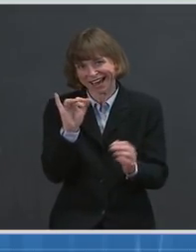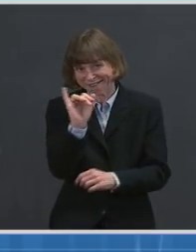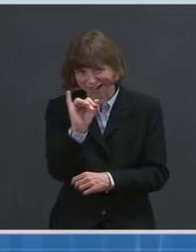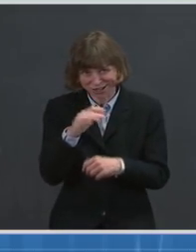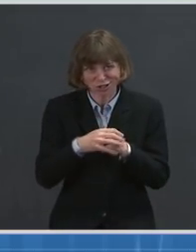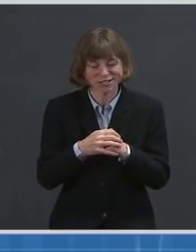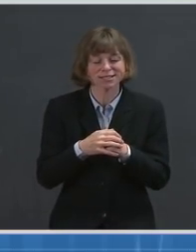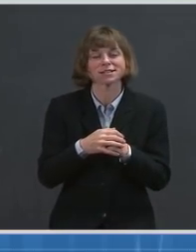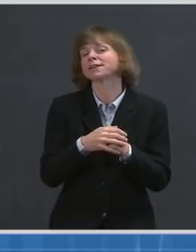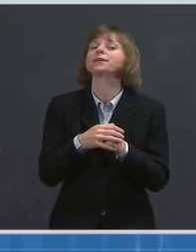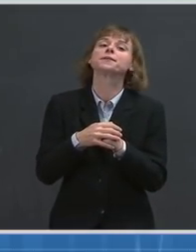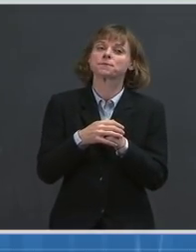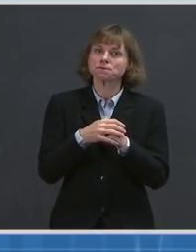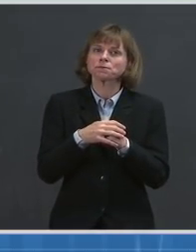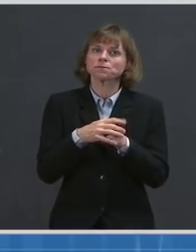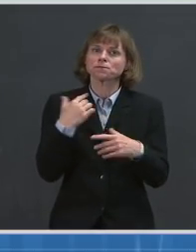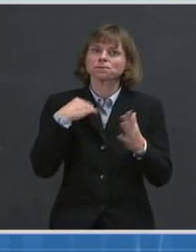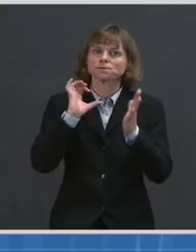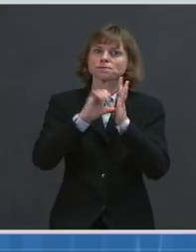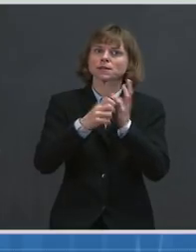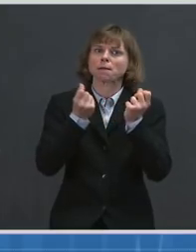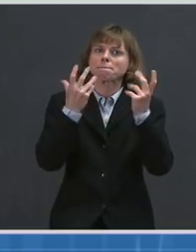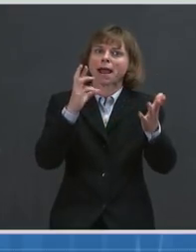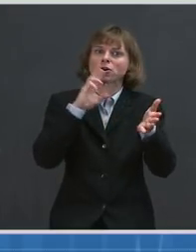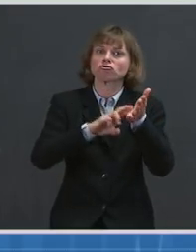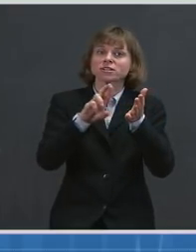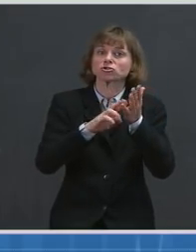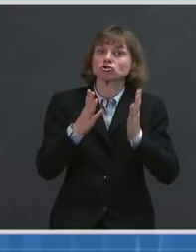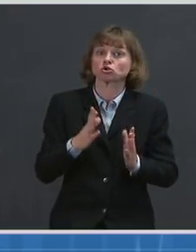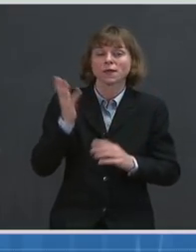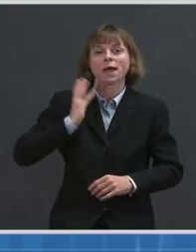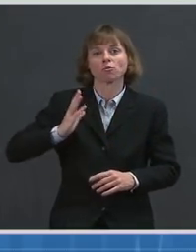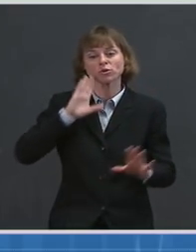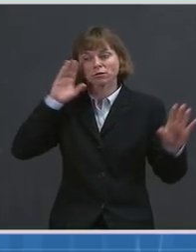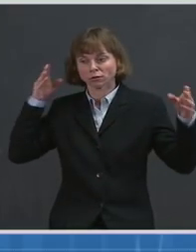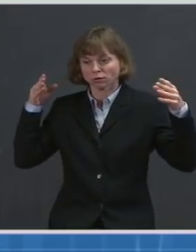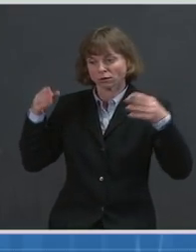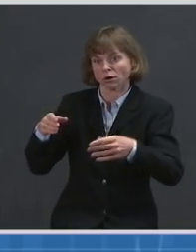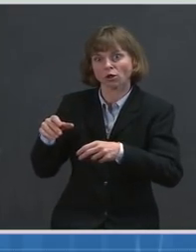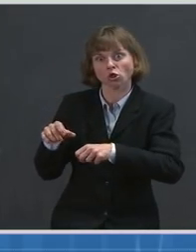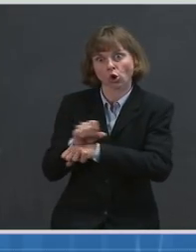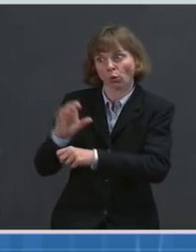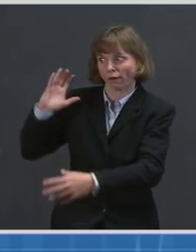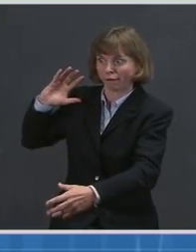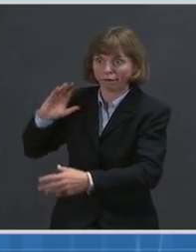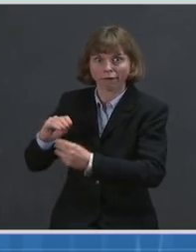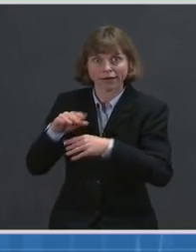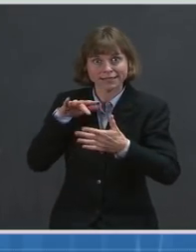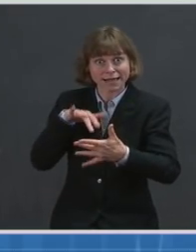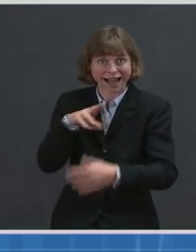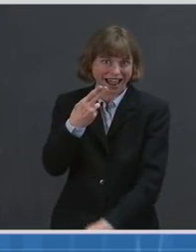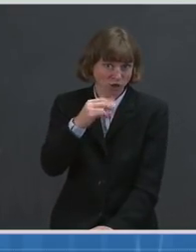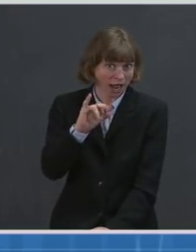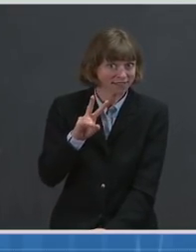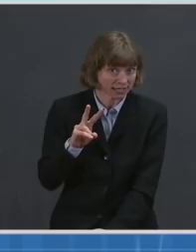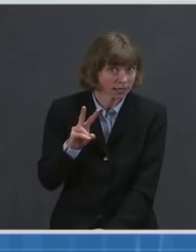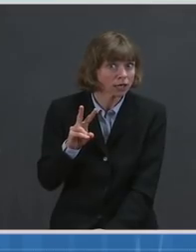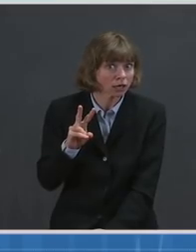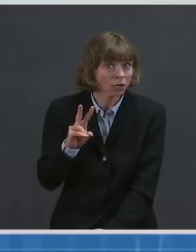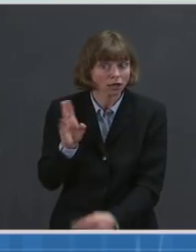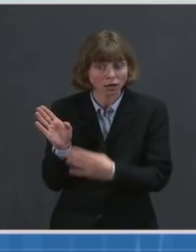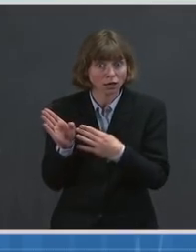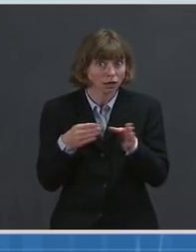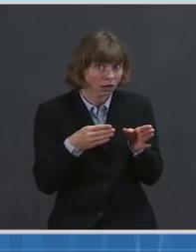that many of the researchers who had previously devoted their careers to studying HIV have now